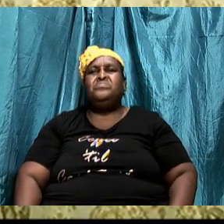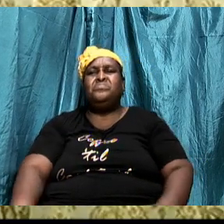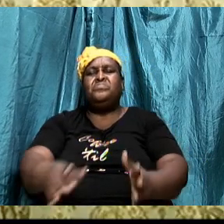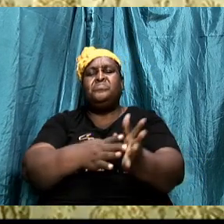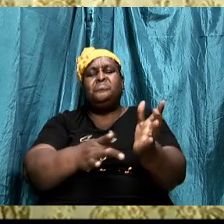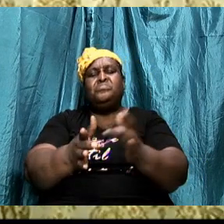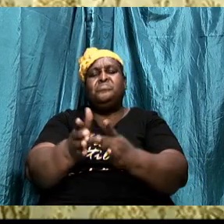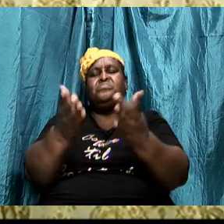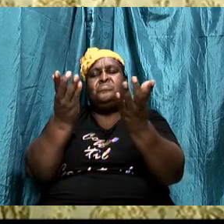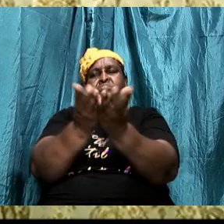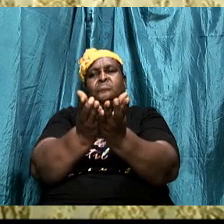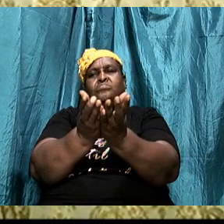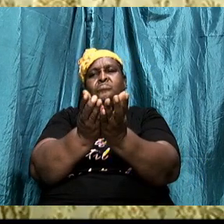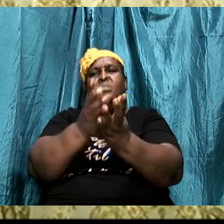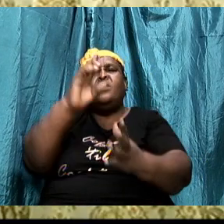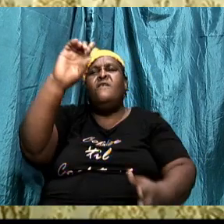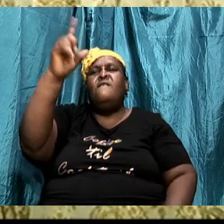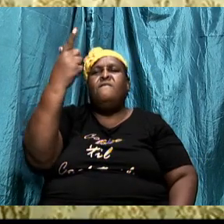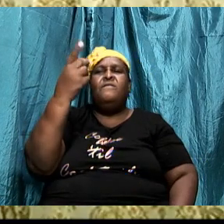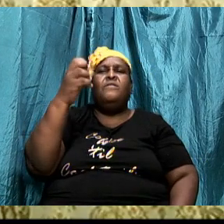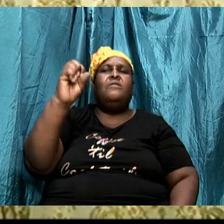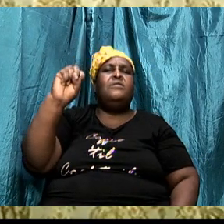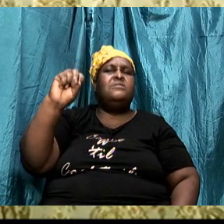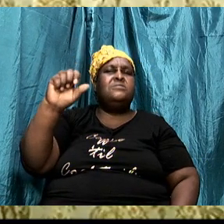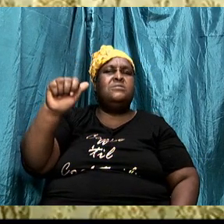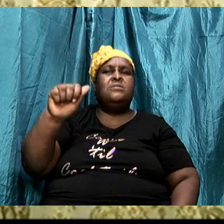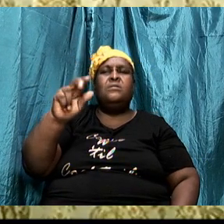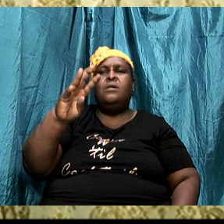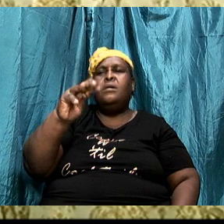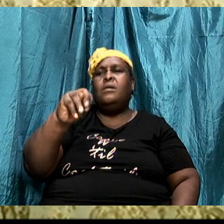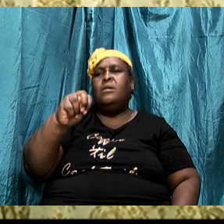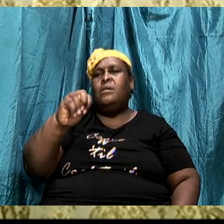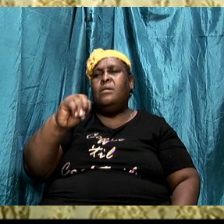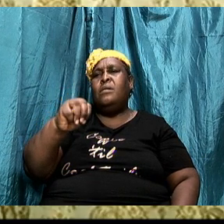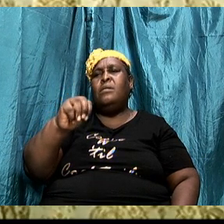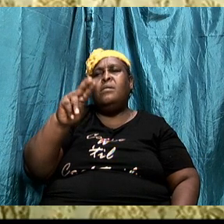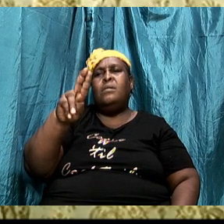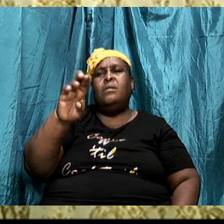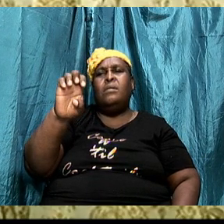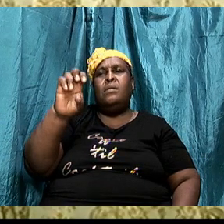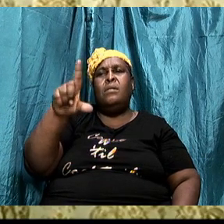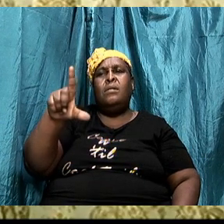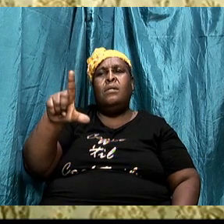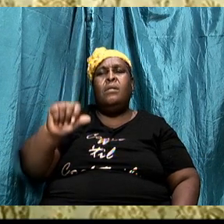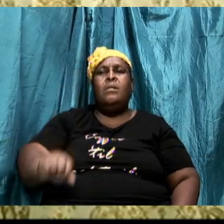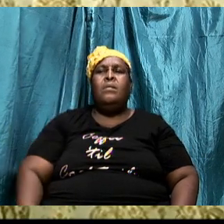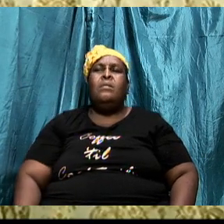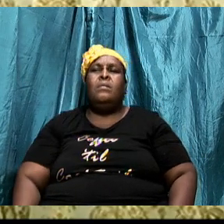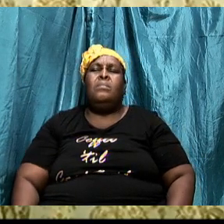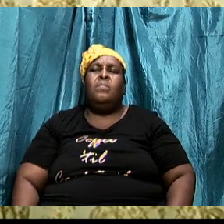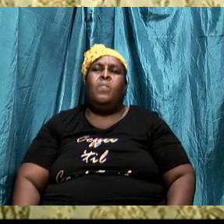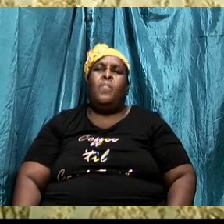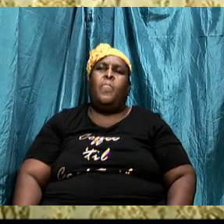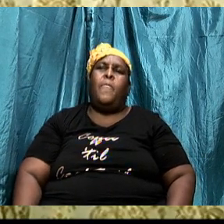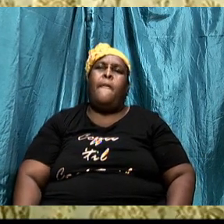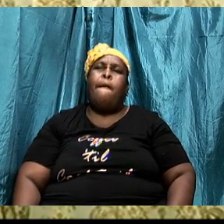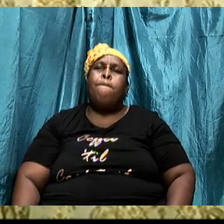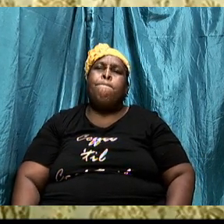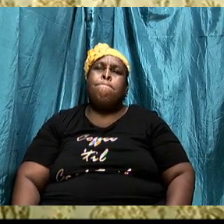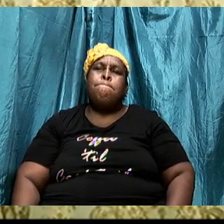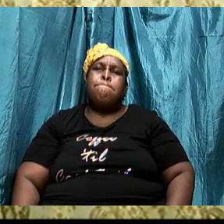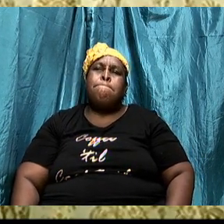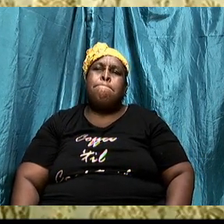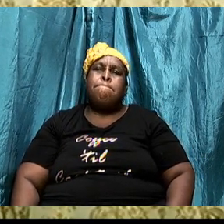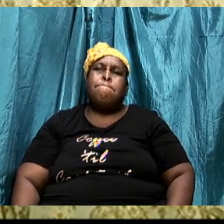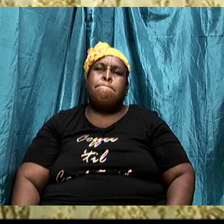chapter 17. And we will look at 8 to 9, 33